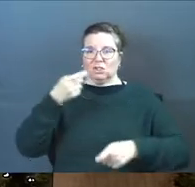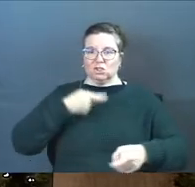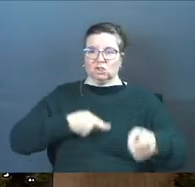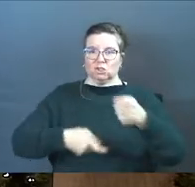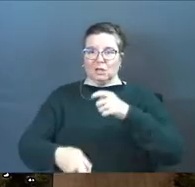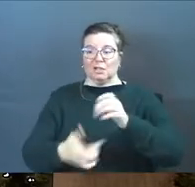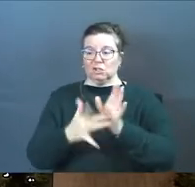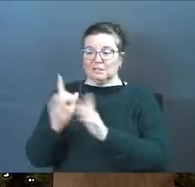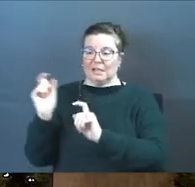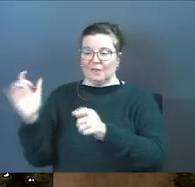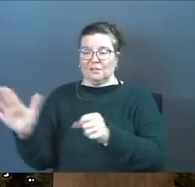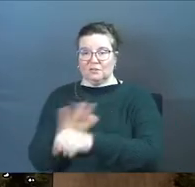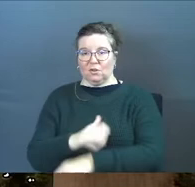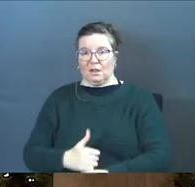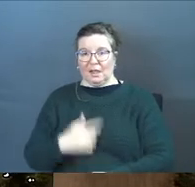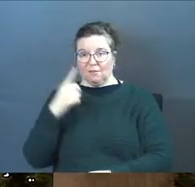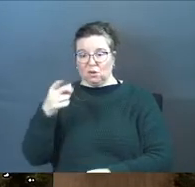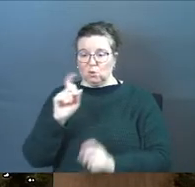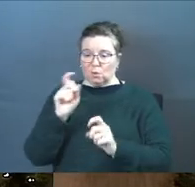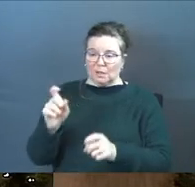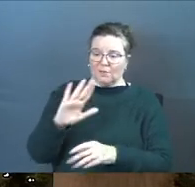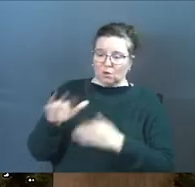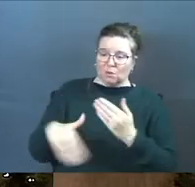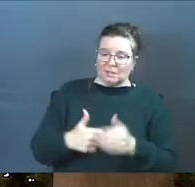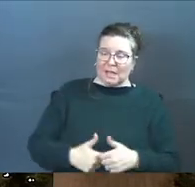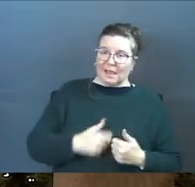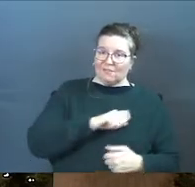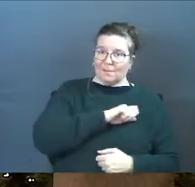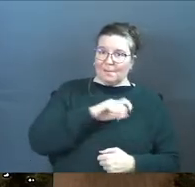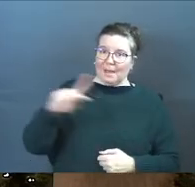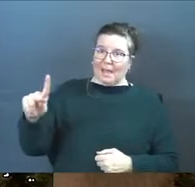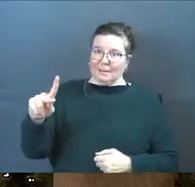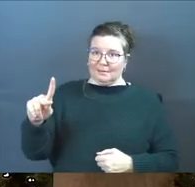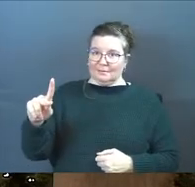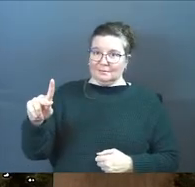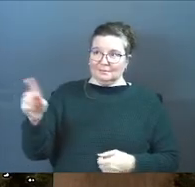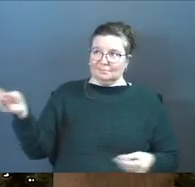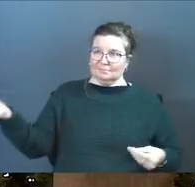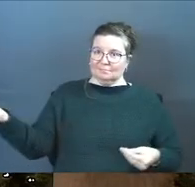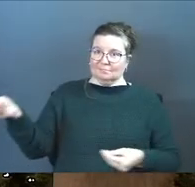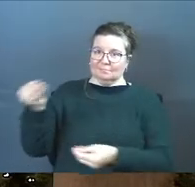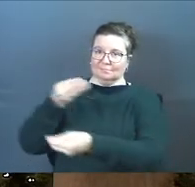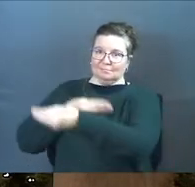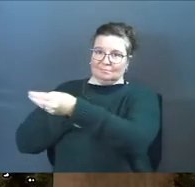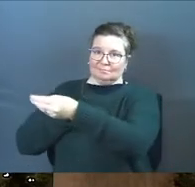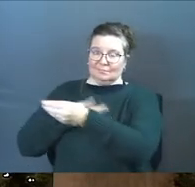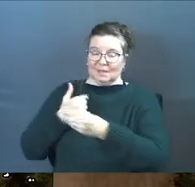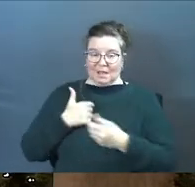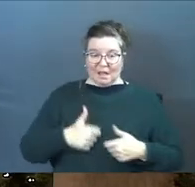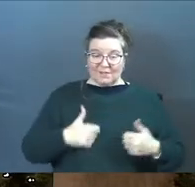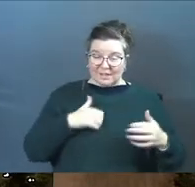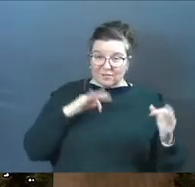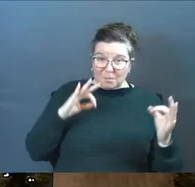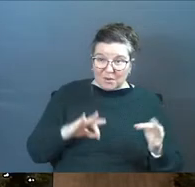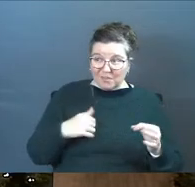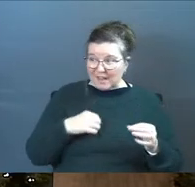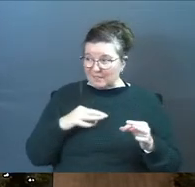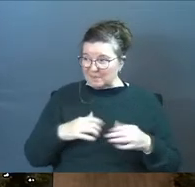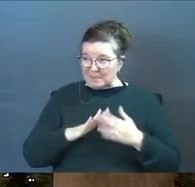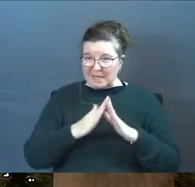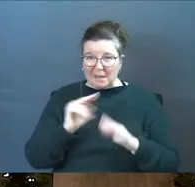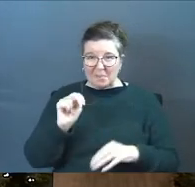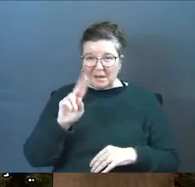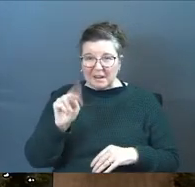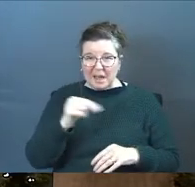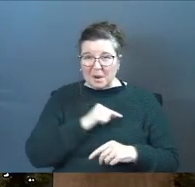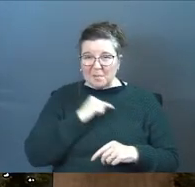said Jesus gave his entire life for you and you give your entire life back to him does that mean I've got to live it perfect and I've got to become